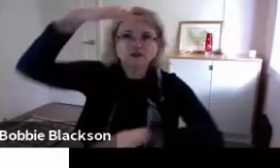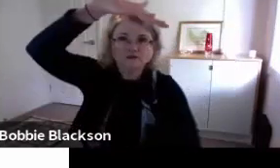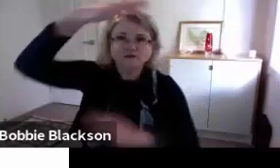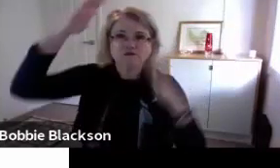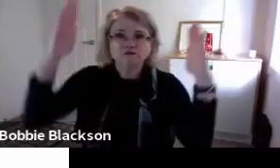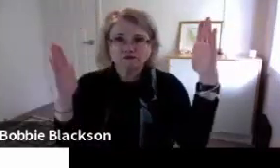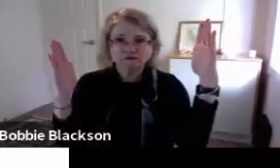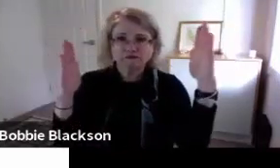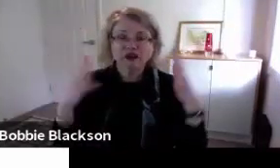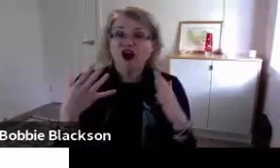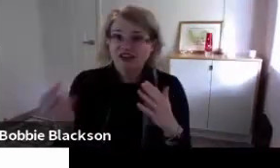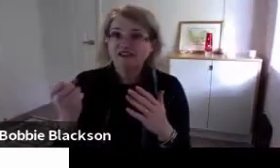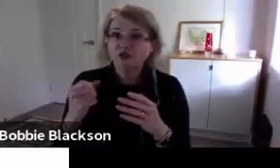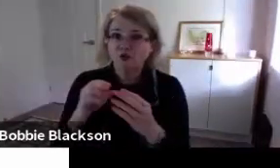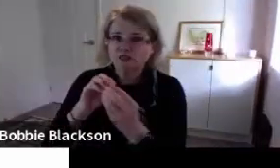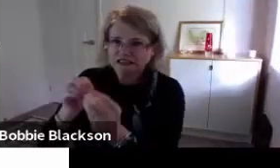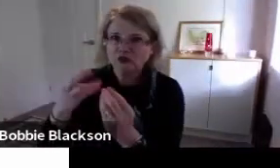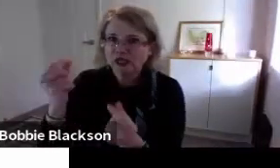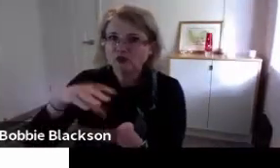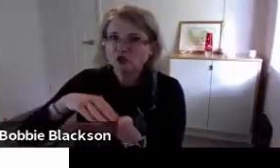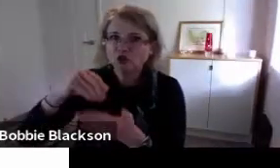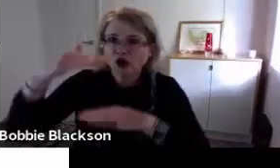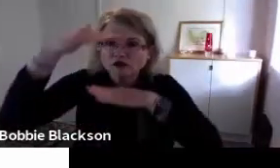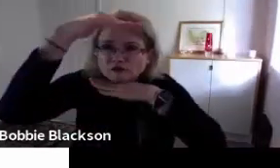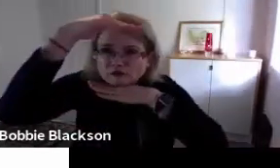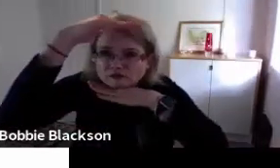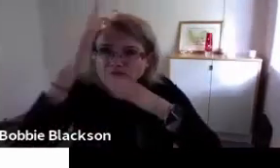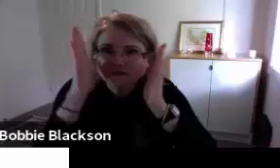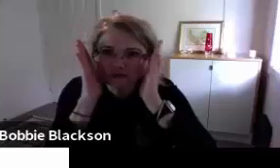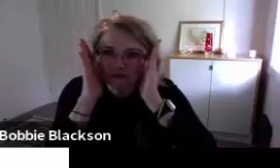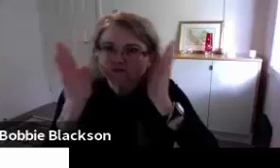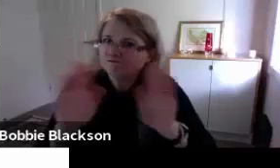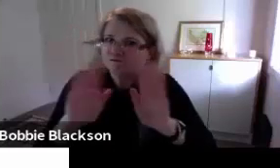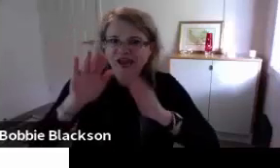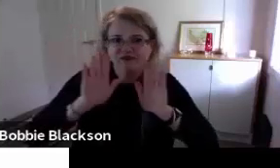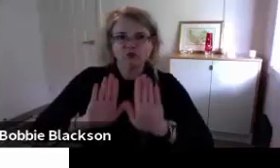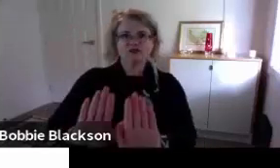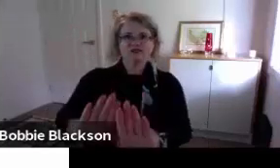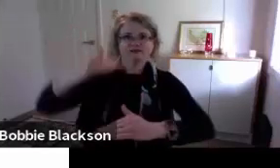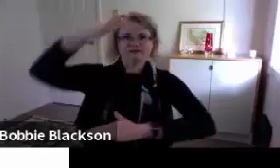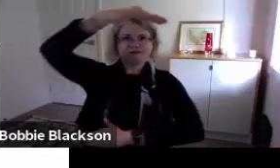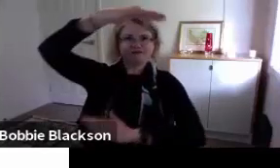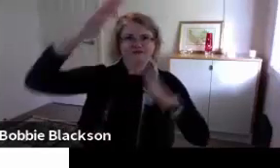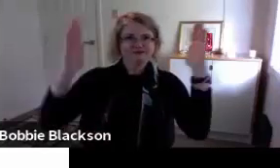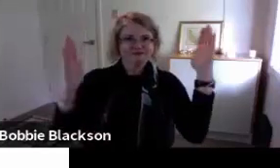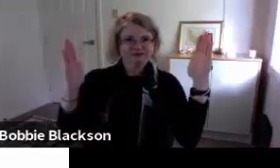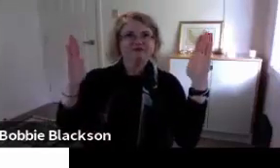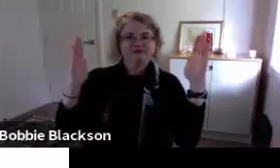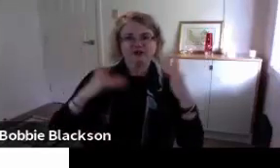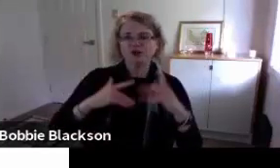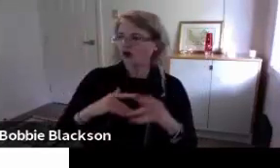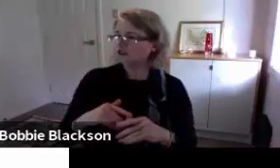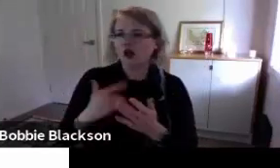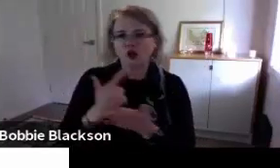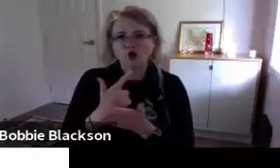and that the lighting and positioning on the screen is adequate. Sometimes you have to negotiate with some of the students to sit